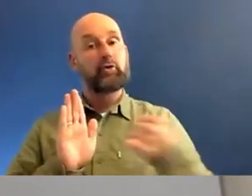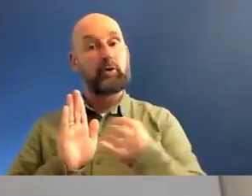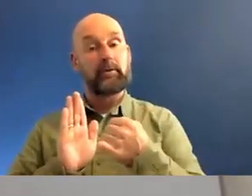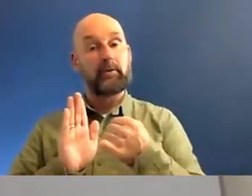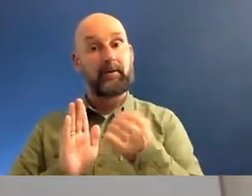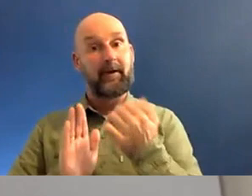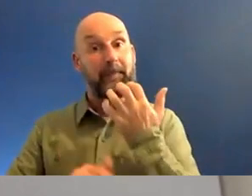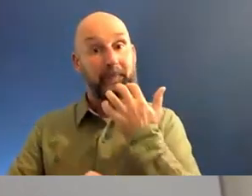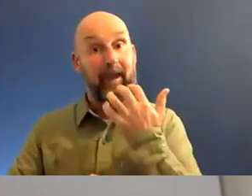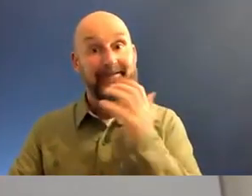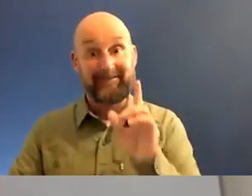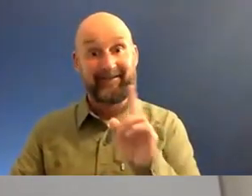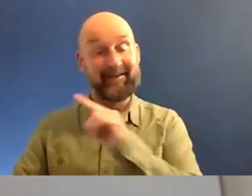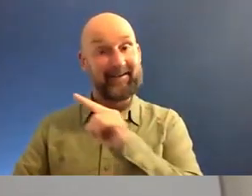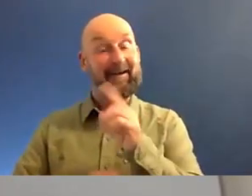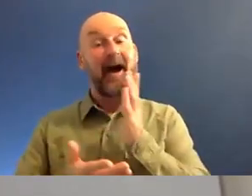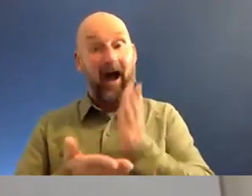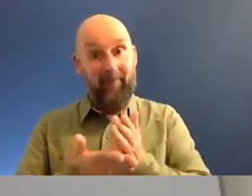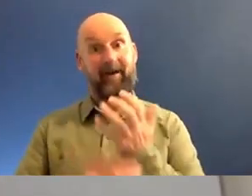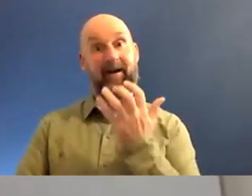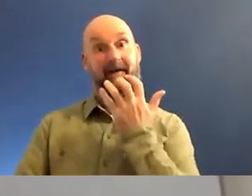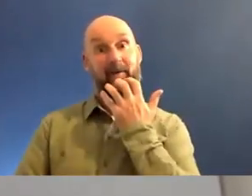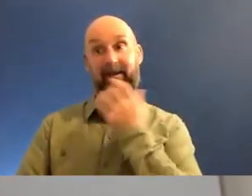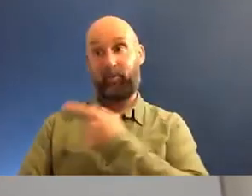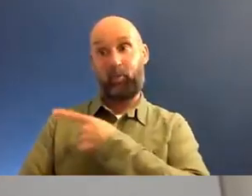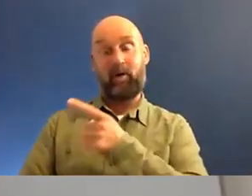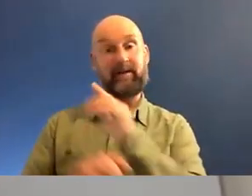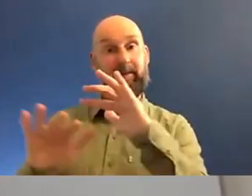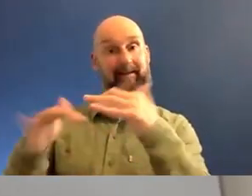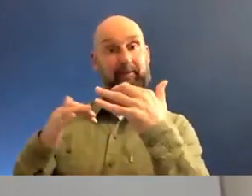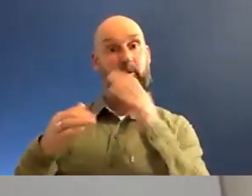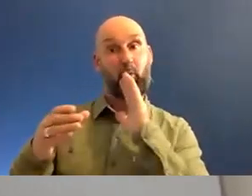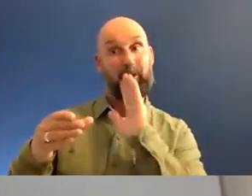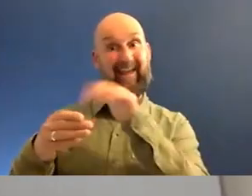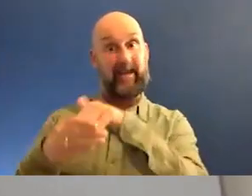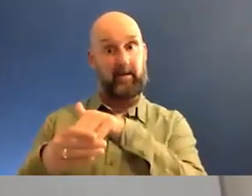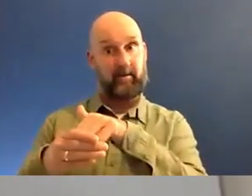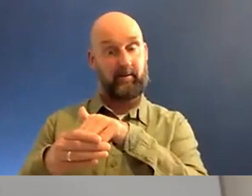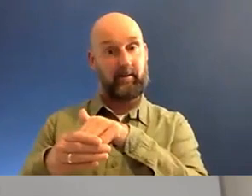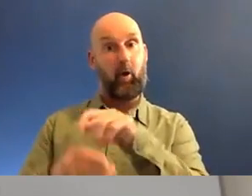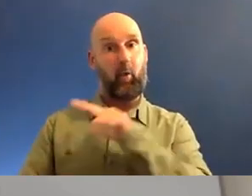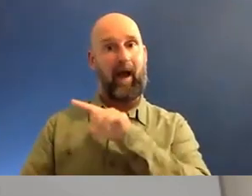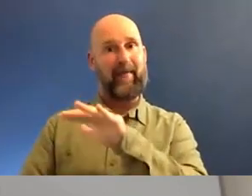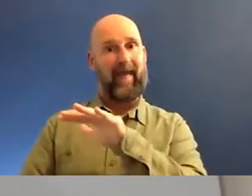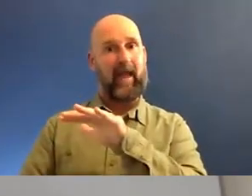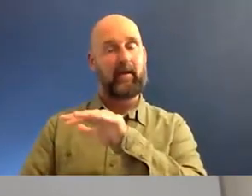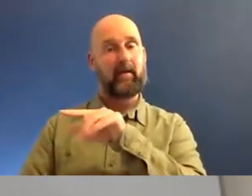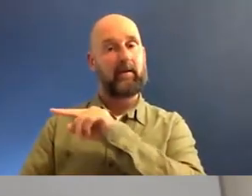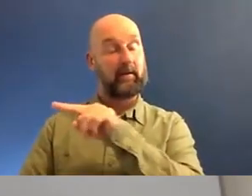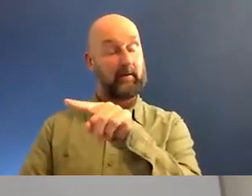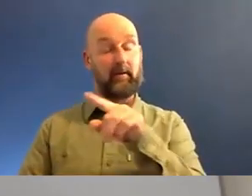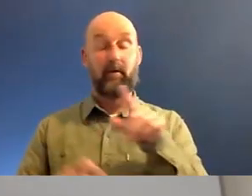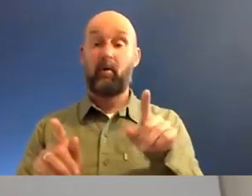You should be very afraid about what you're stepping into, why you're stepping into it, and ultimately